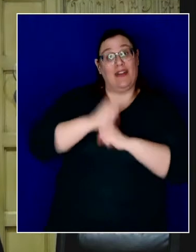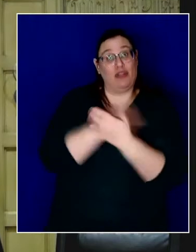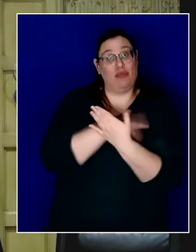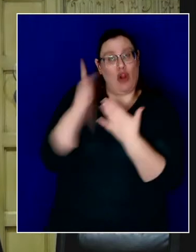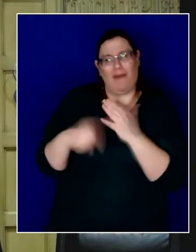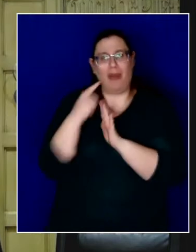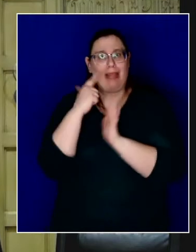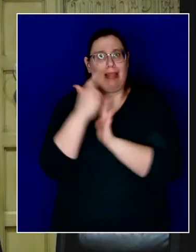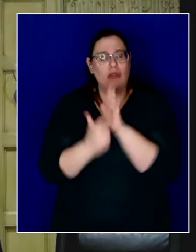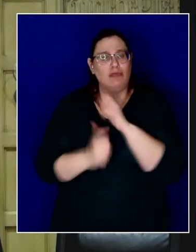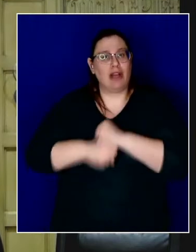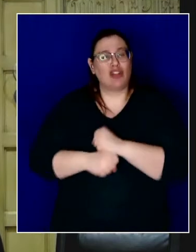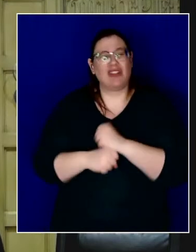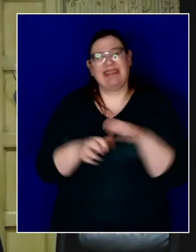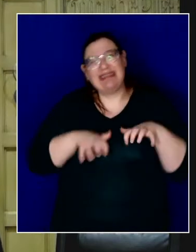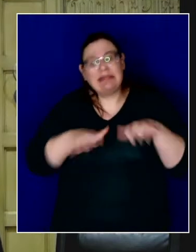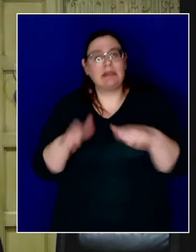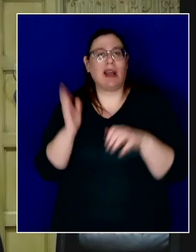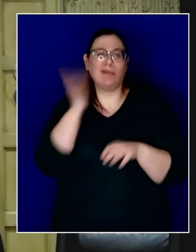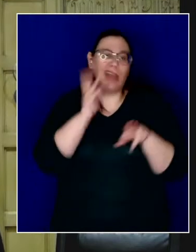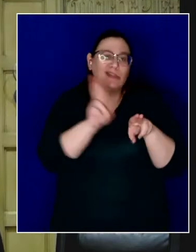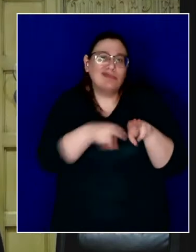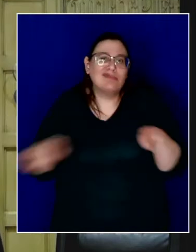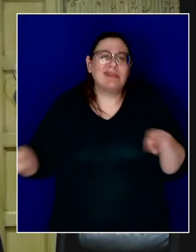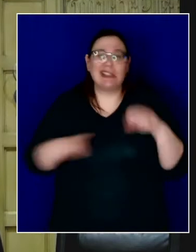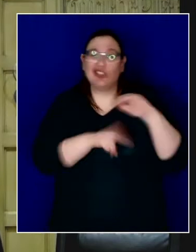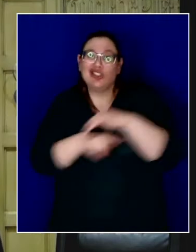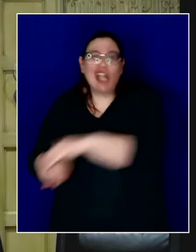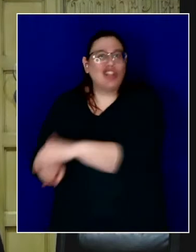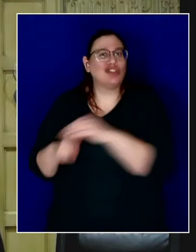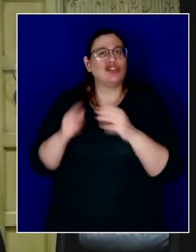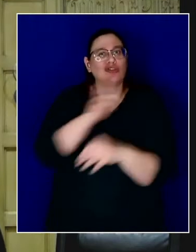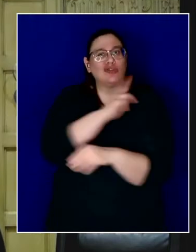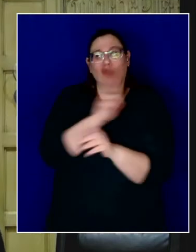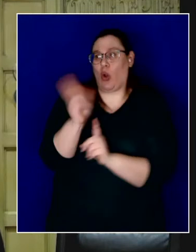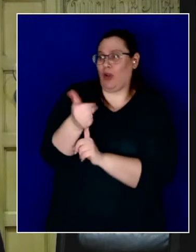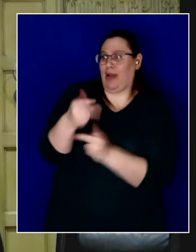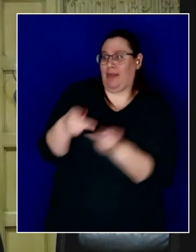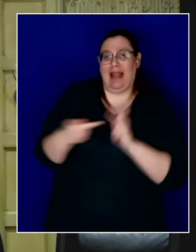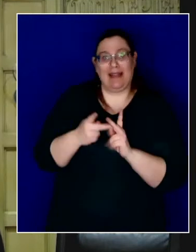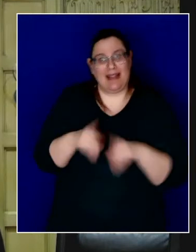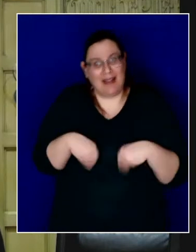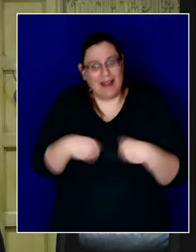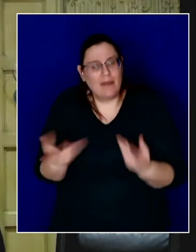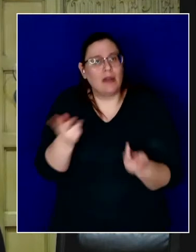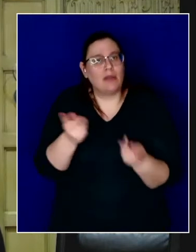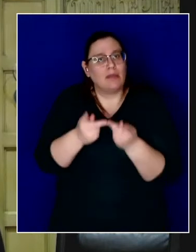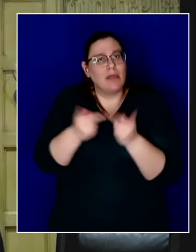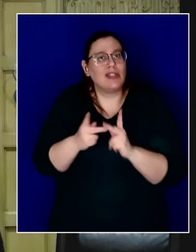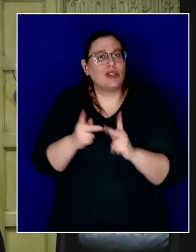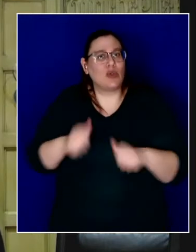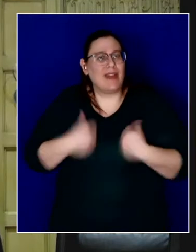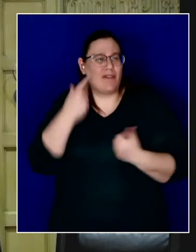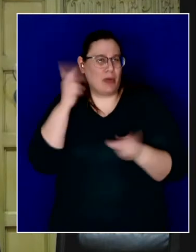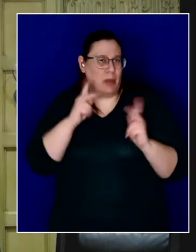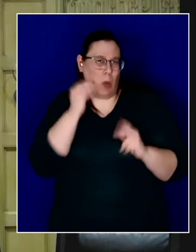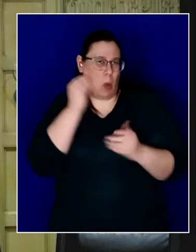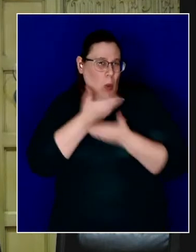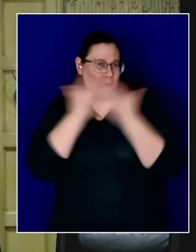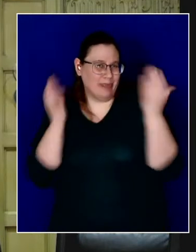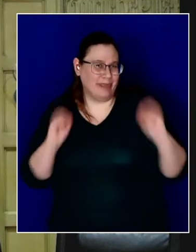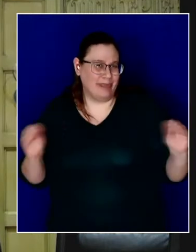thousands of beds in emergency shelters and hotel rooms that have housed Angelenos who are homeless. It's felt in the